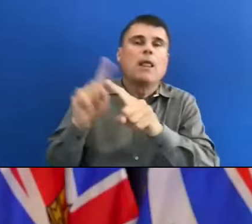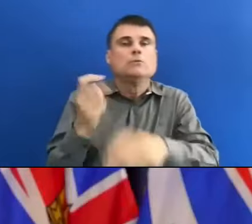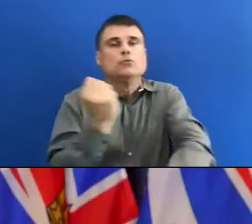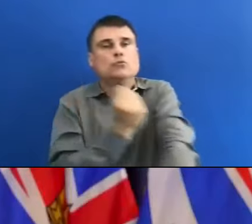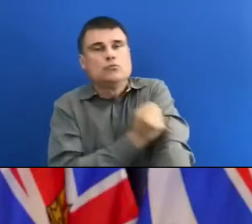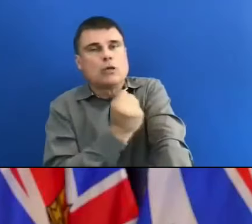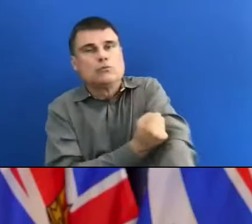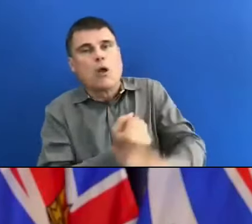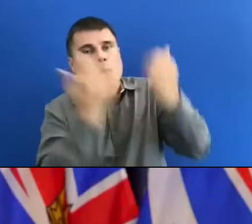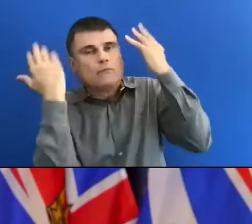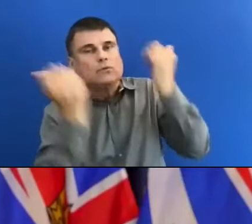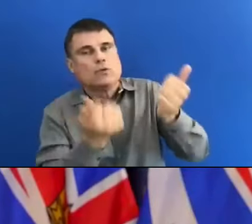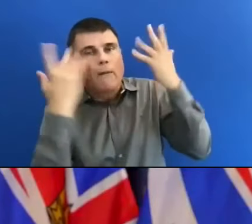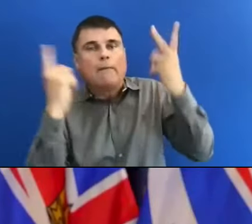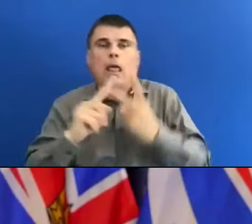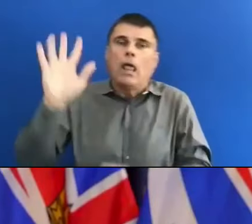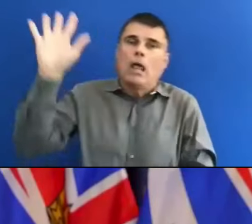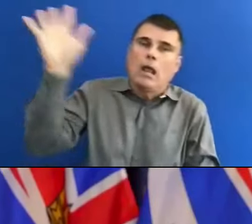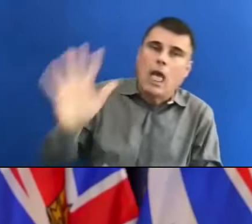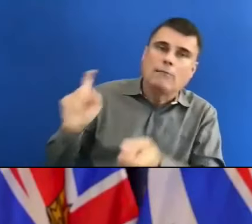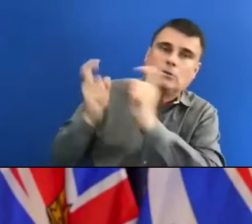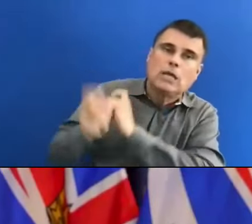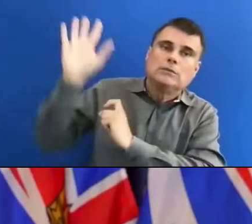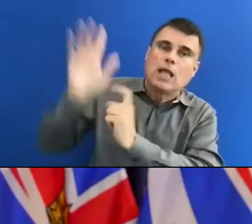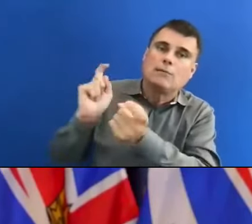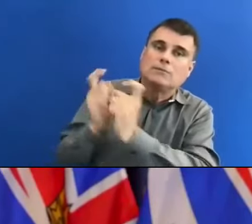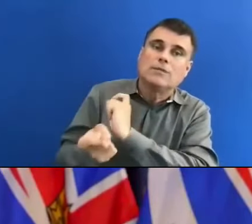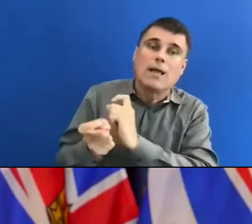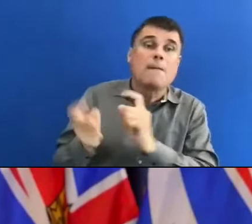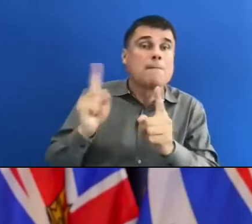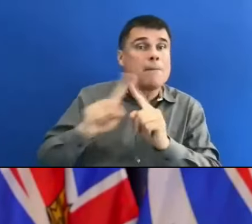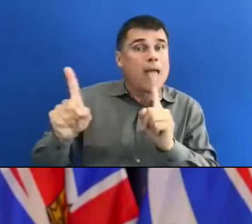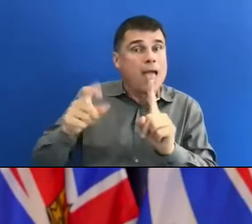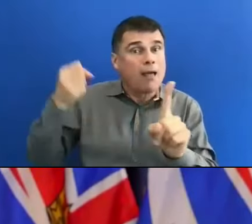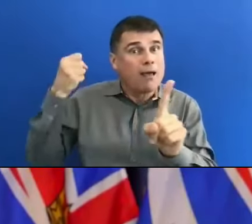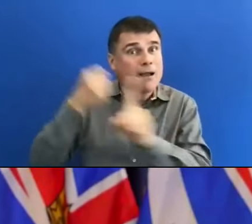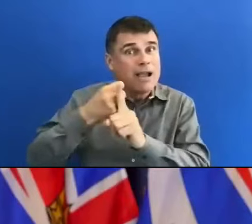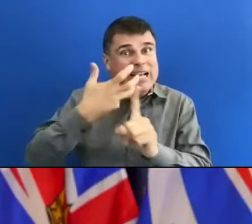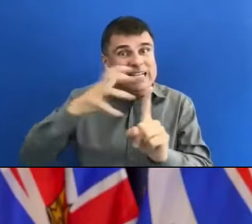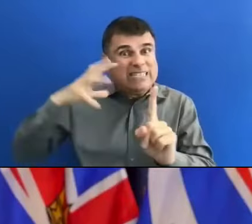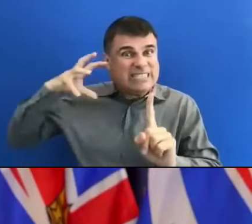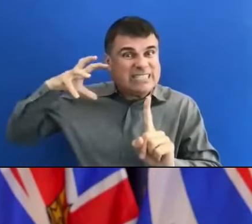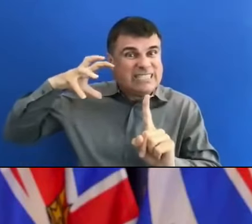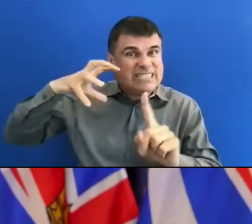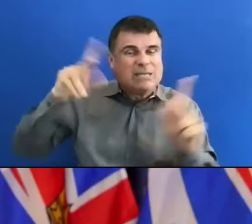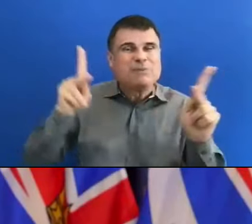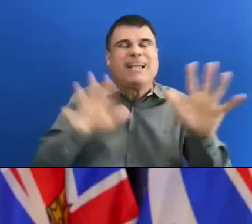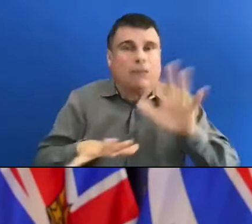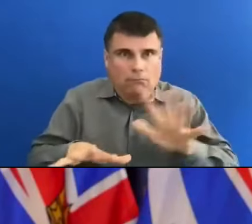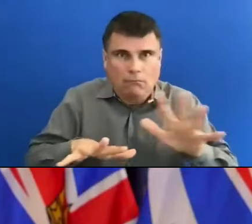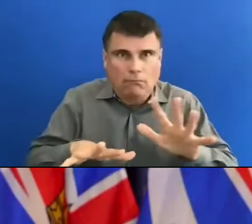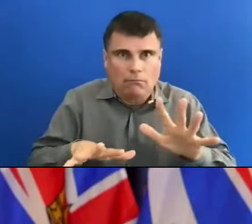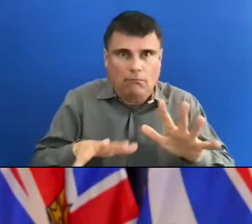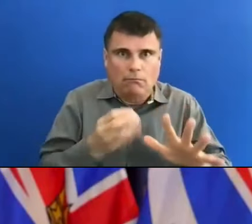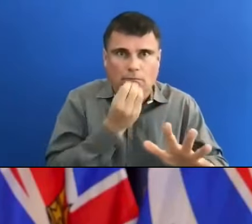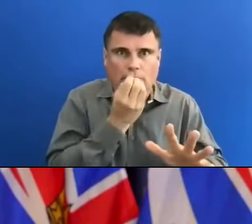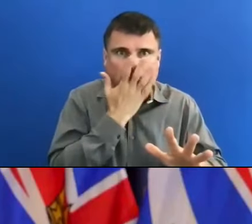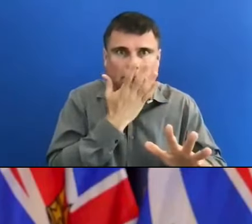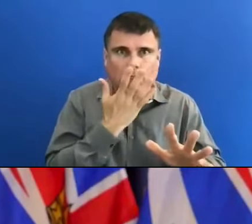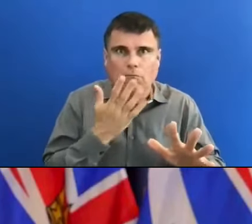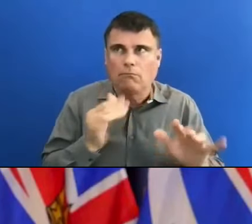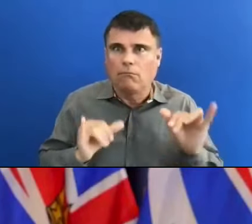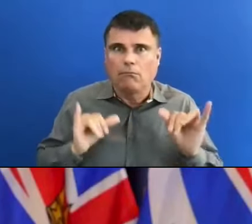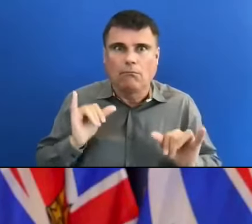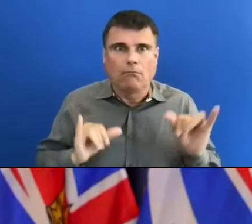hits, the public goes to the coolest place they can. And what we need to do is remind each other that we are in a community. And if we are feeling well and